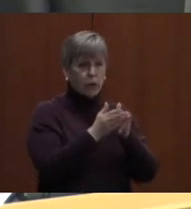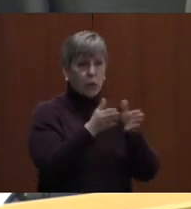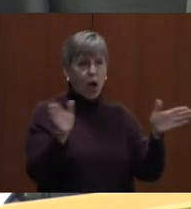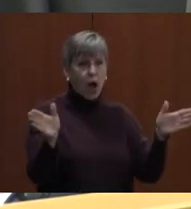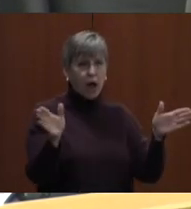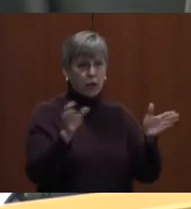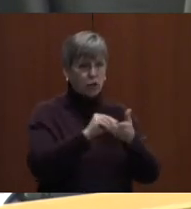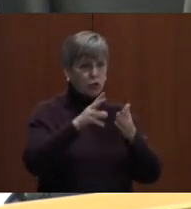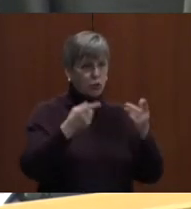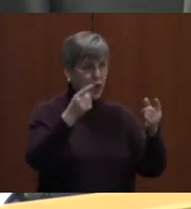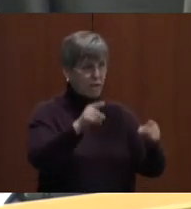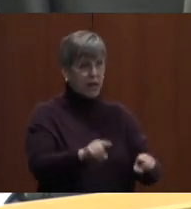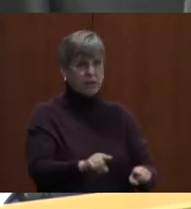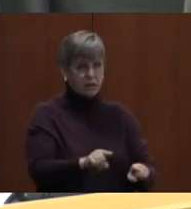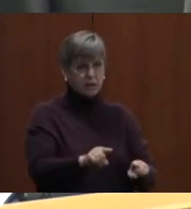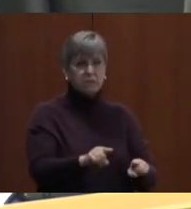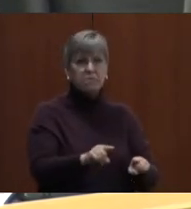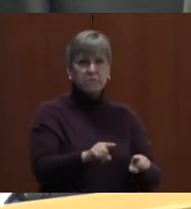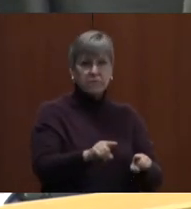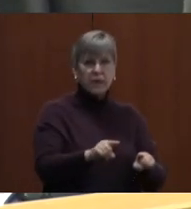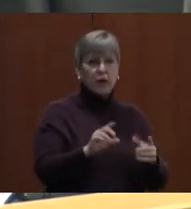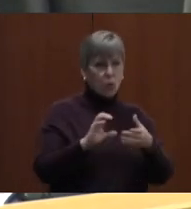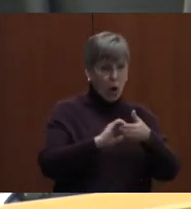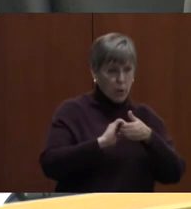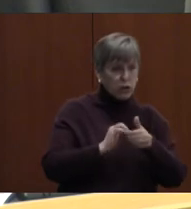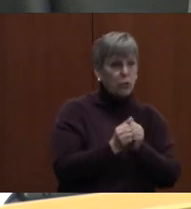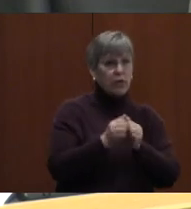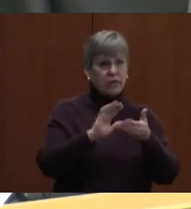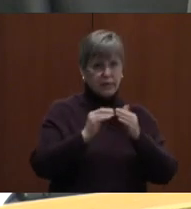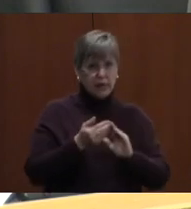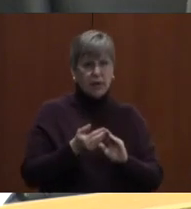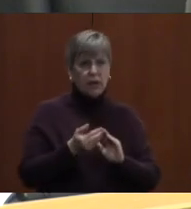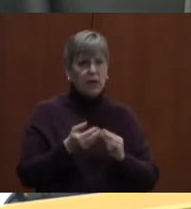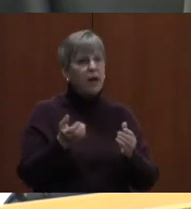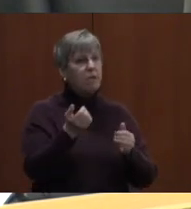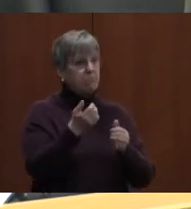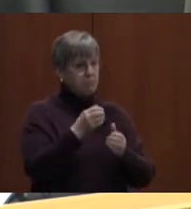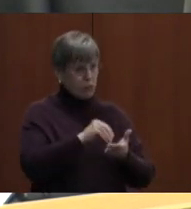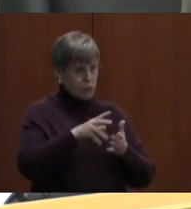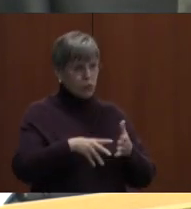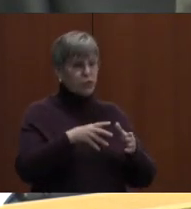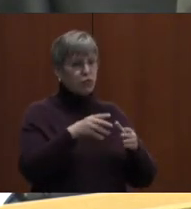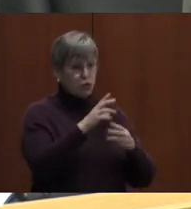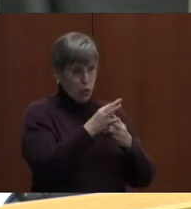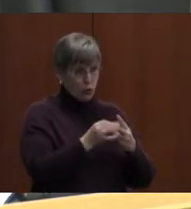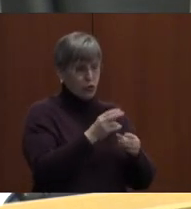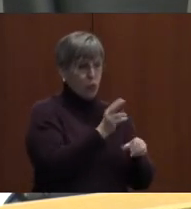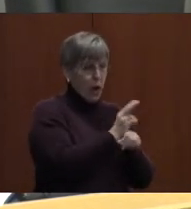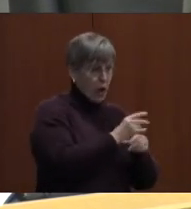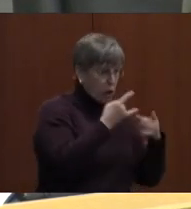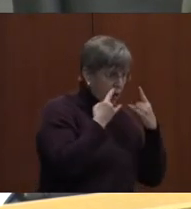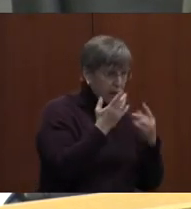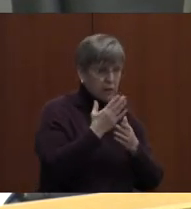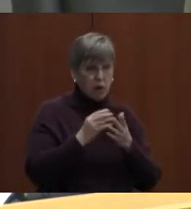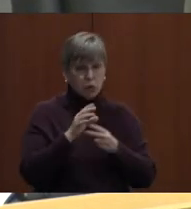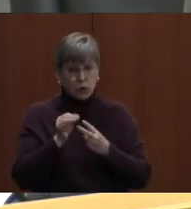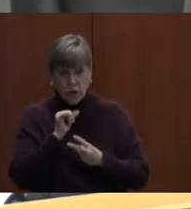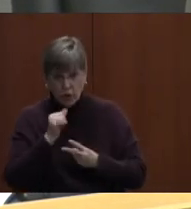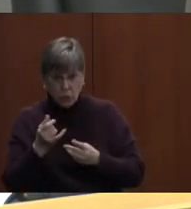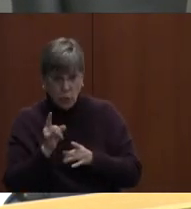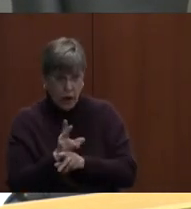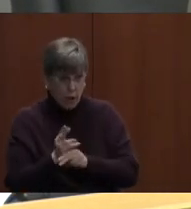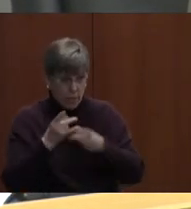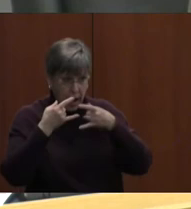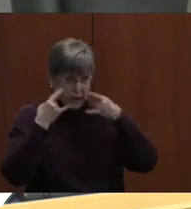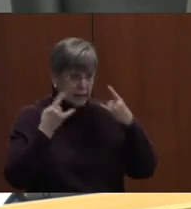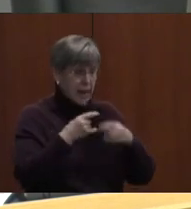student events in cooperation with the city. Many students opted to wear their masks, many students opted not to wear their masks, and staff